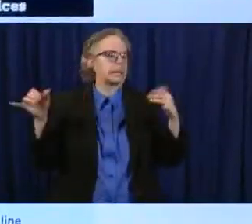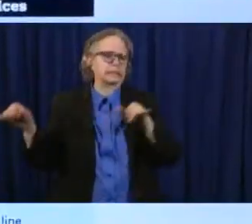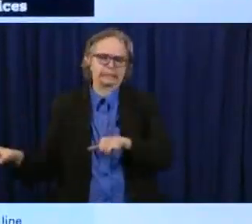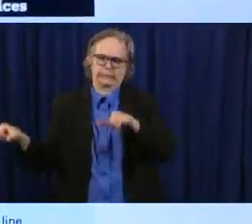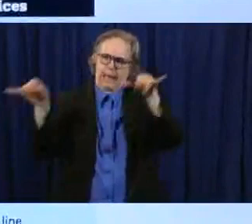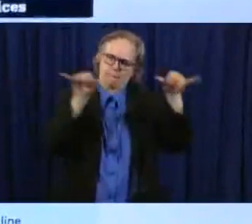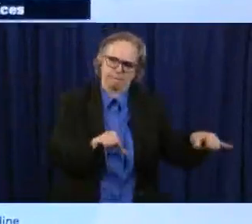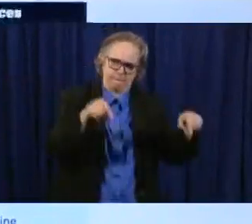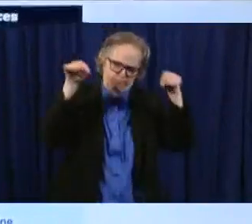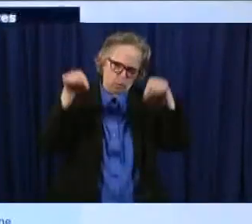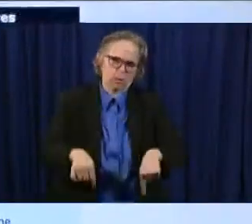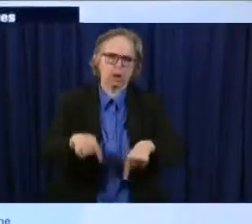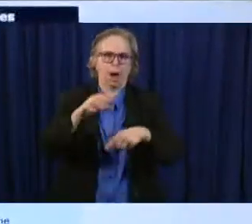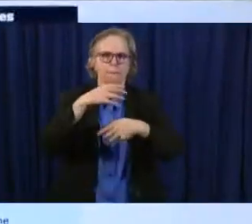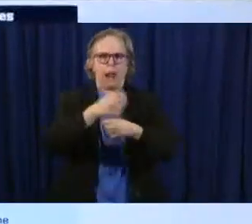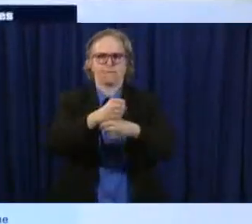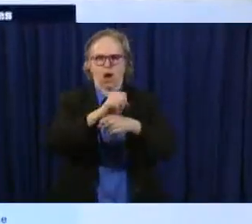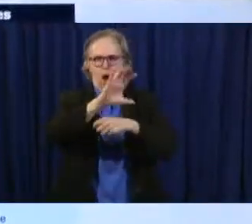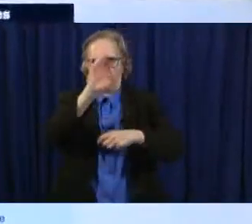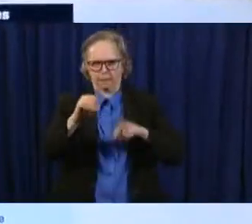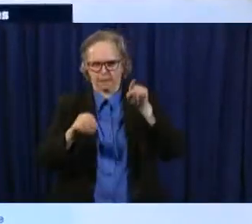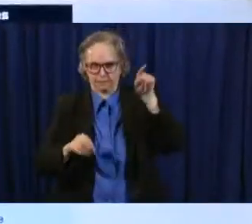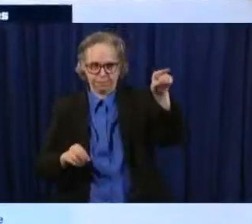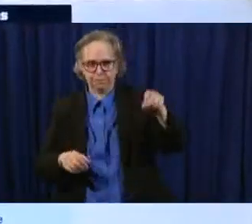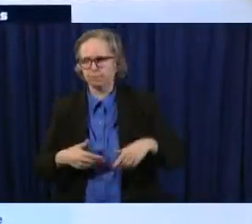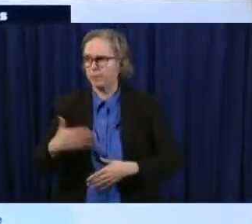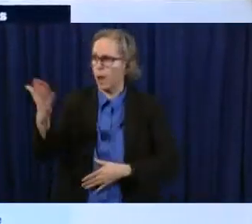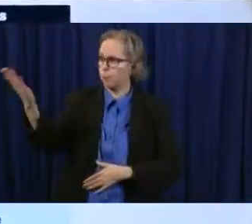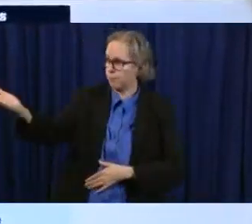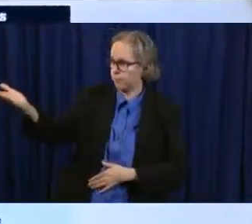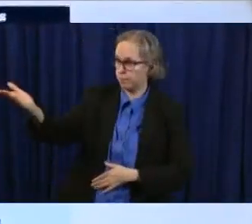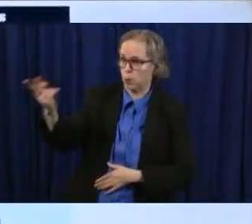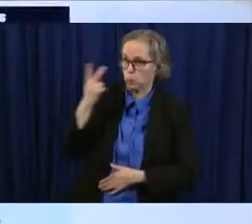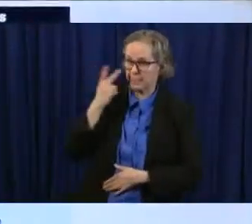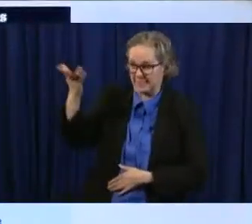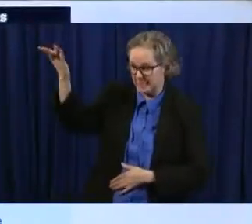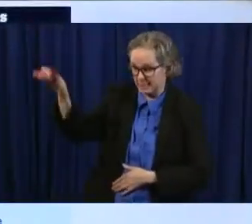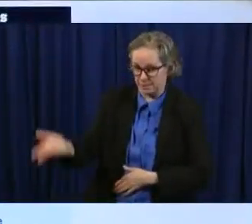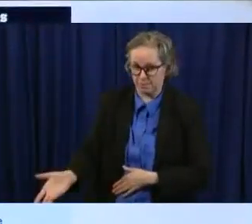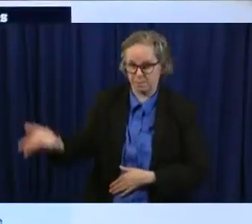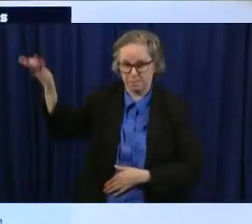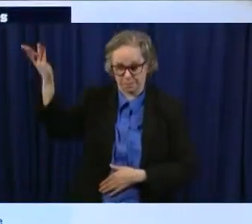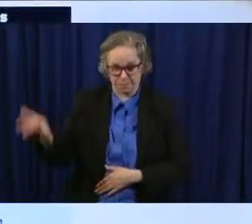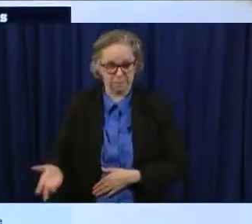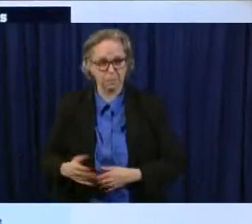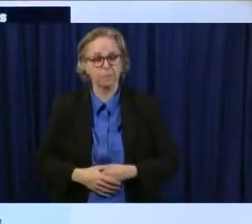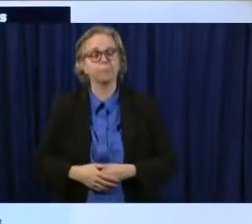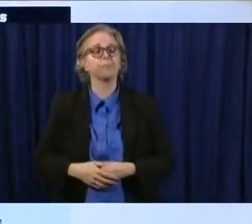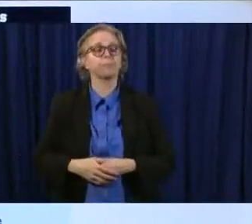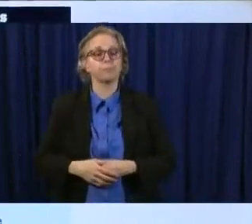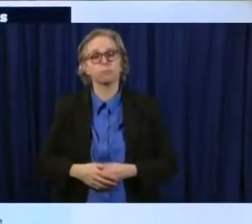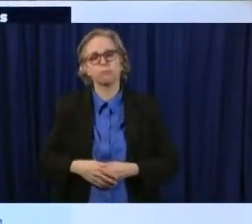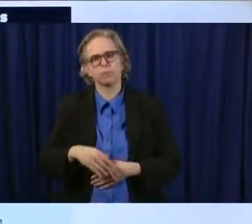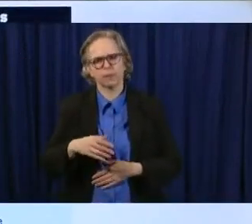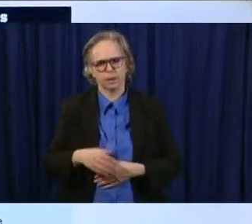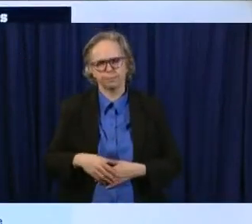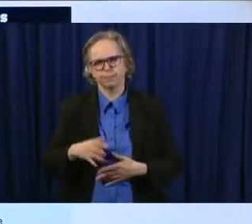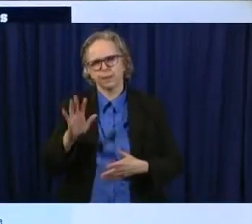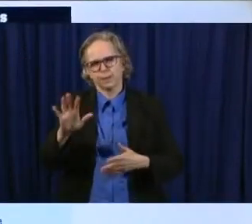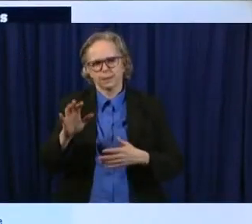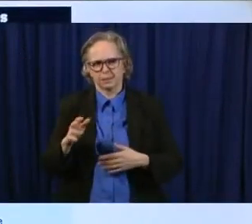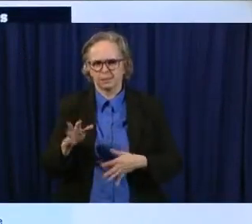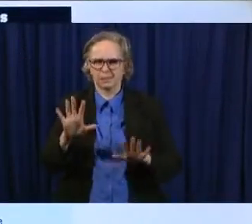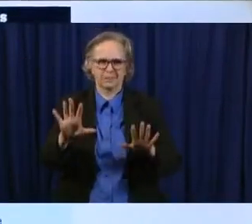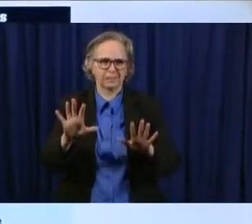slide that we just had over here. Um, let me just say a couple of things. Again, it's, it's basic principles.